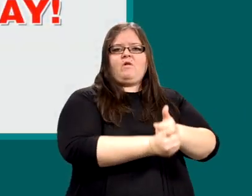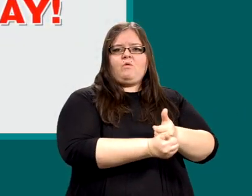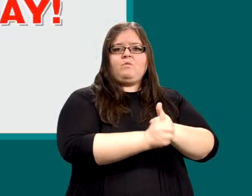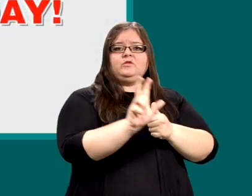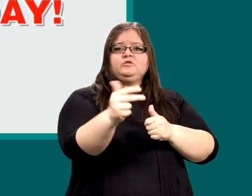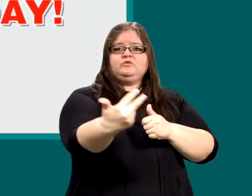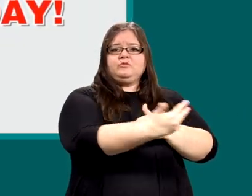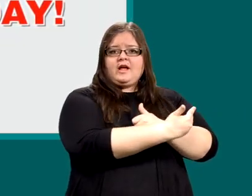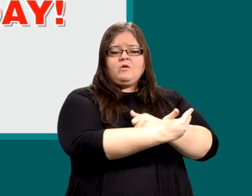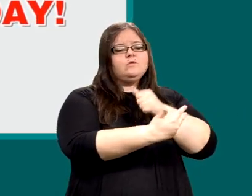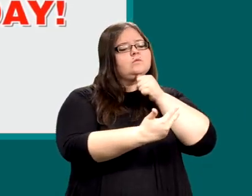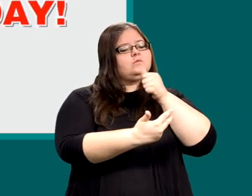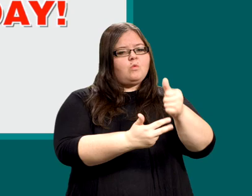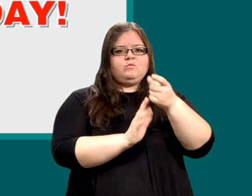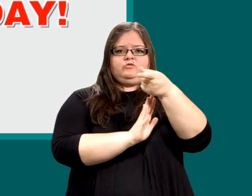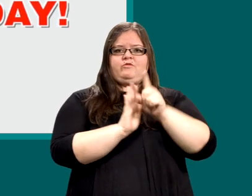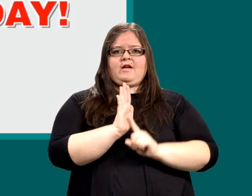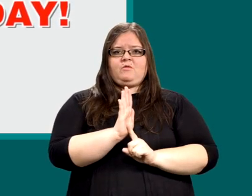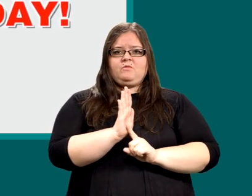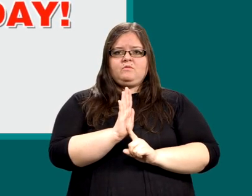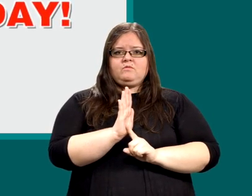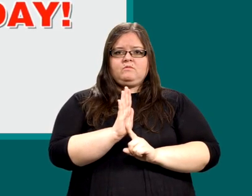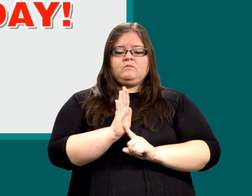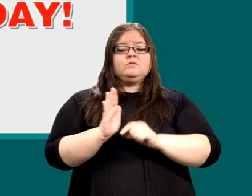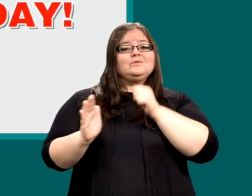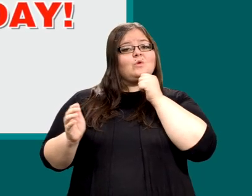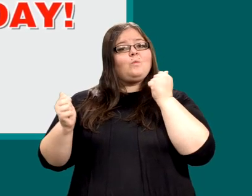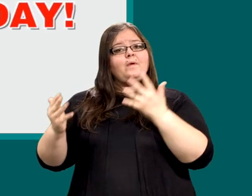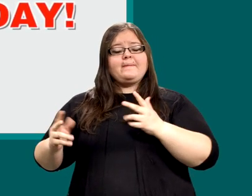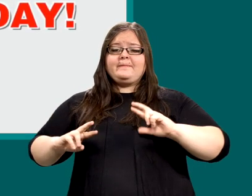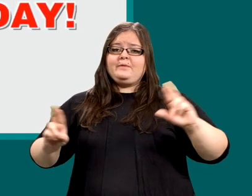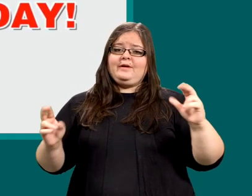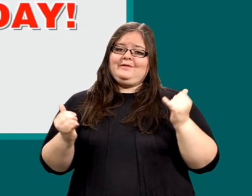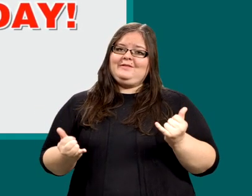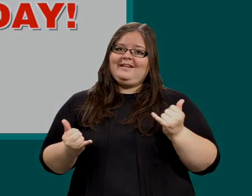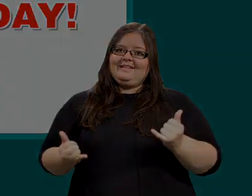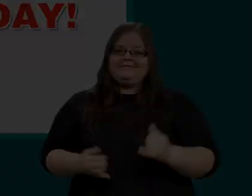safety officials. Turn around. Don't drown. Don't wait. Be ready today. Be ready